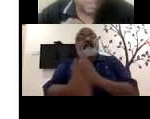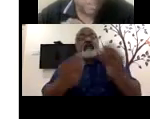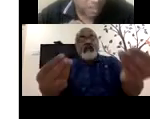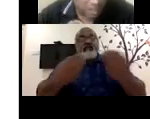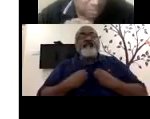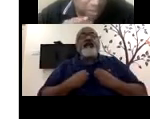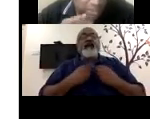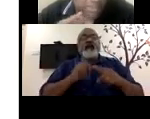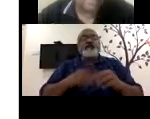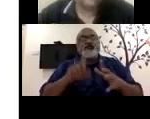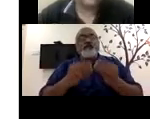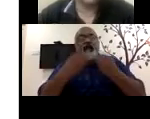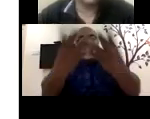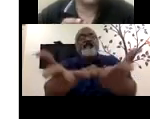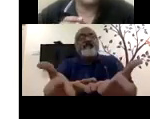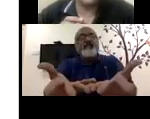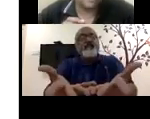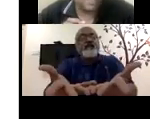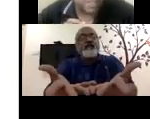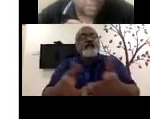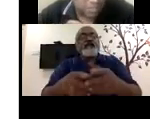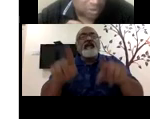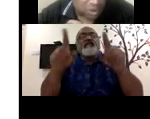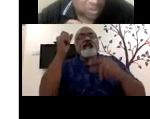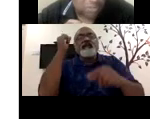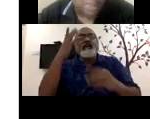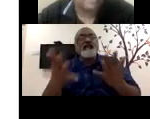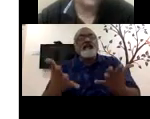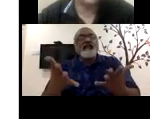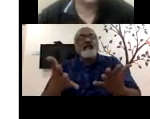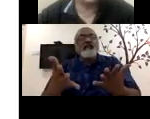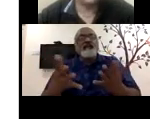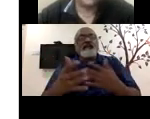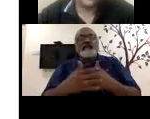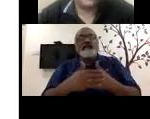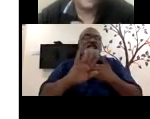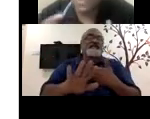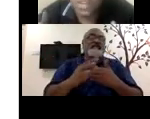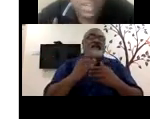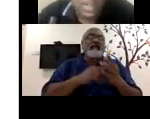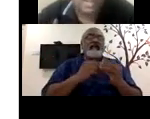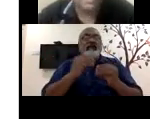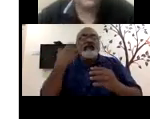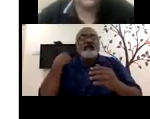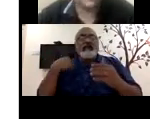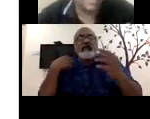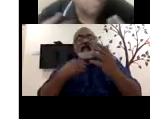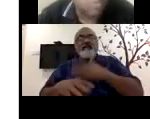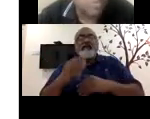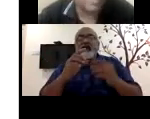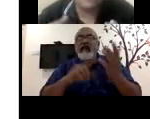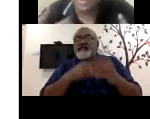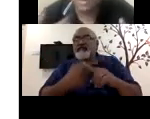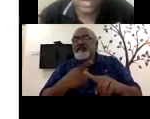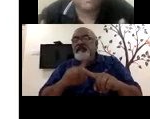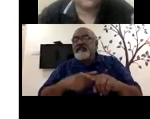there is, um, understanding is limited. There is, um, bias is there and thinking, where is the talent? I'm